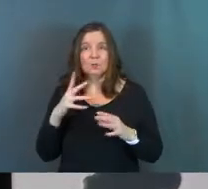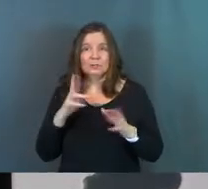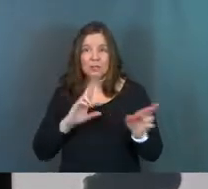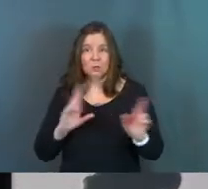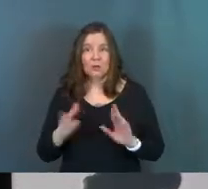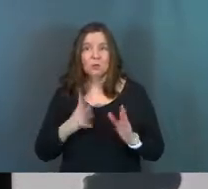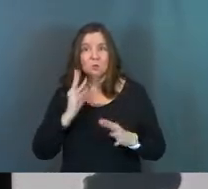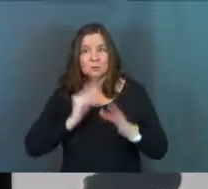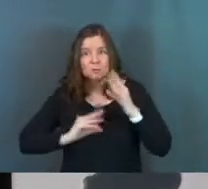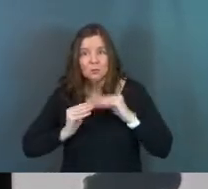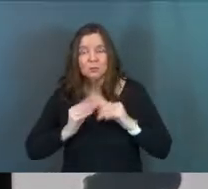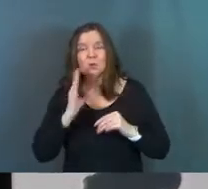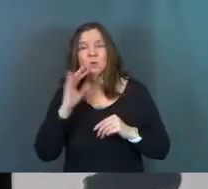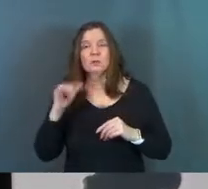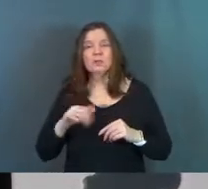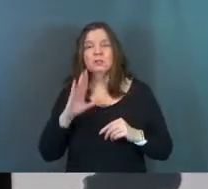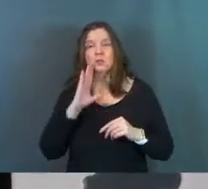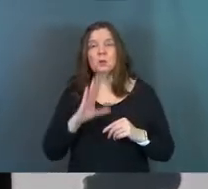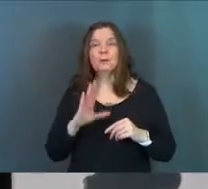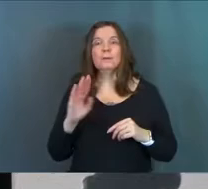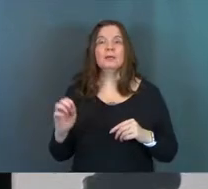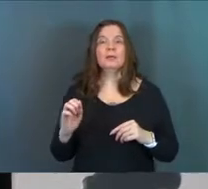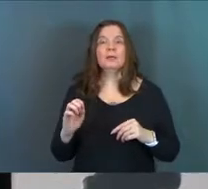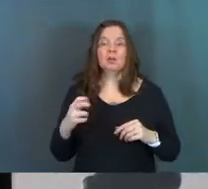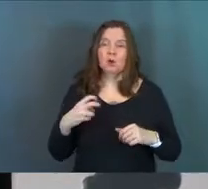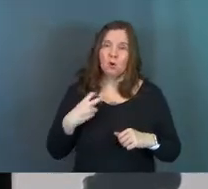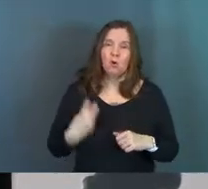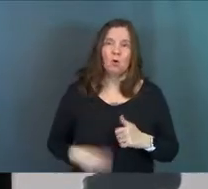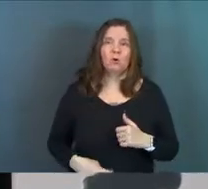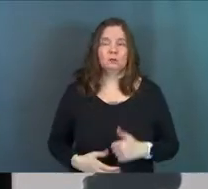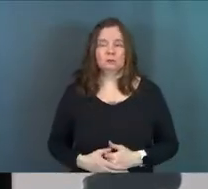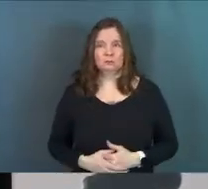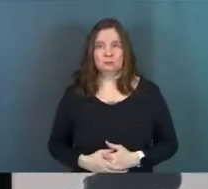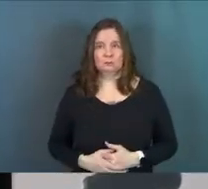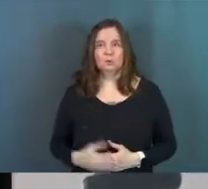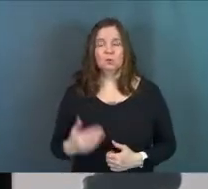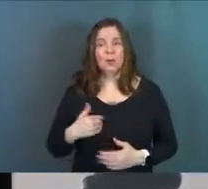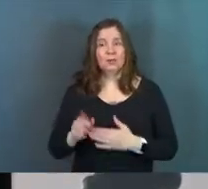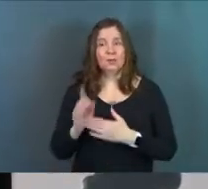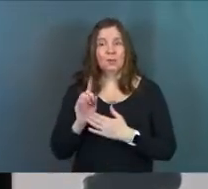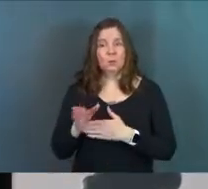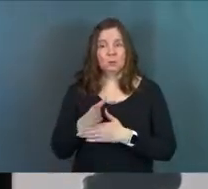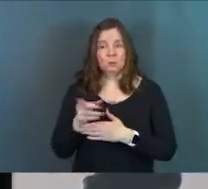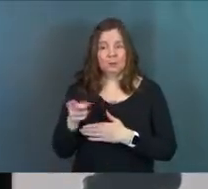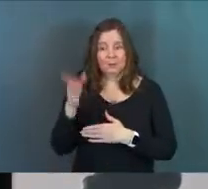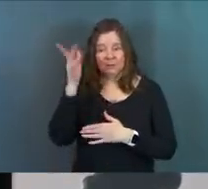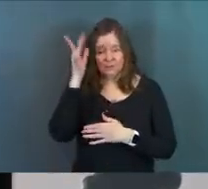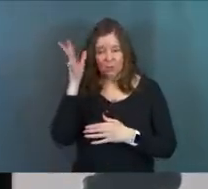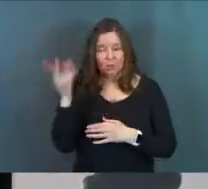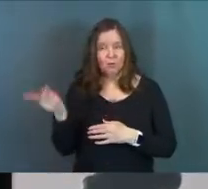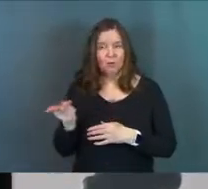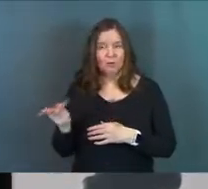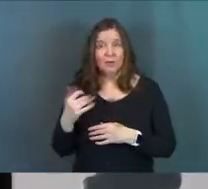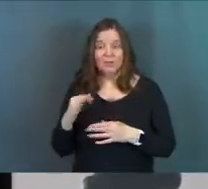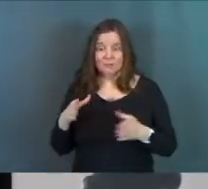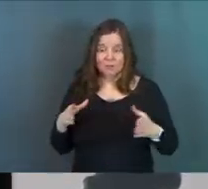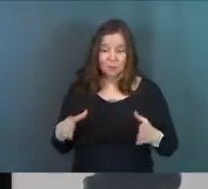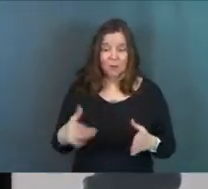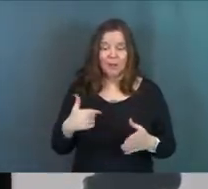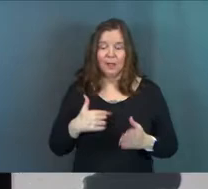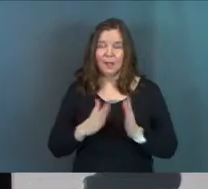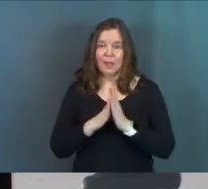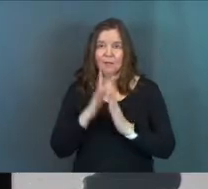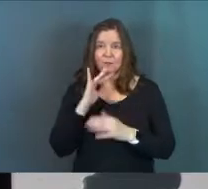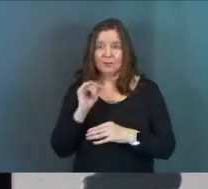was getting ready to go through. He knew that this was going to be hard. And so he has that moment between him and his Father. If there's a way,